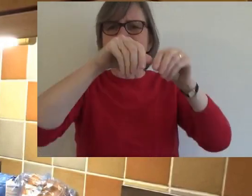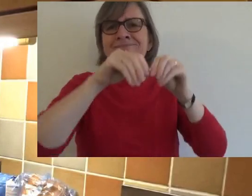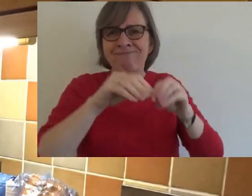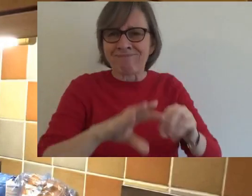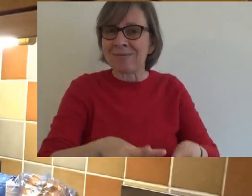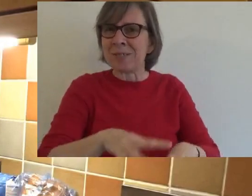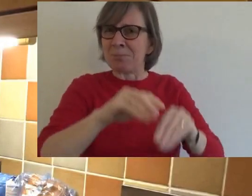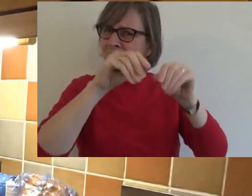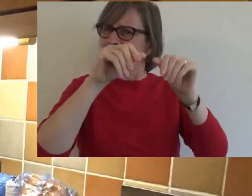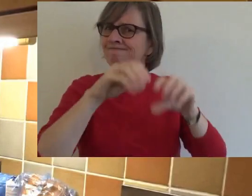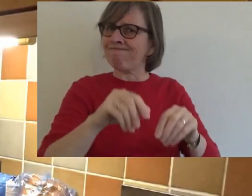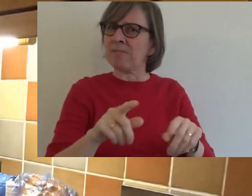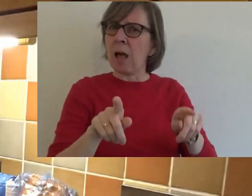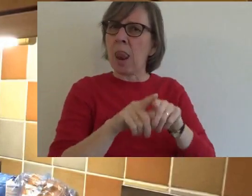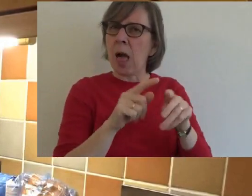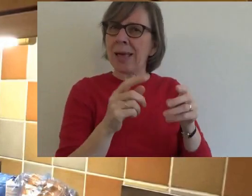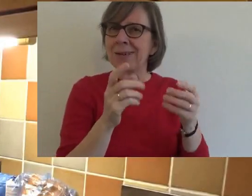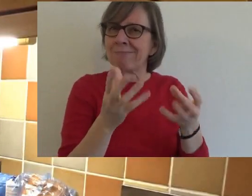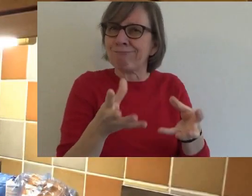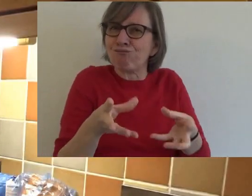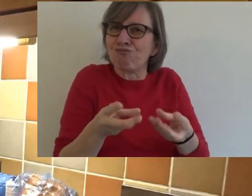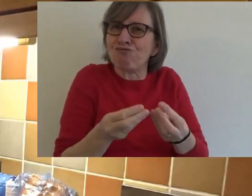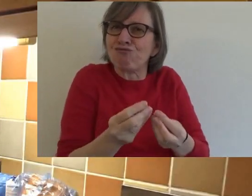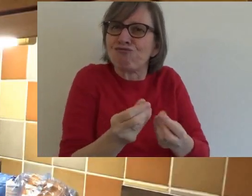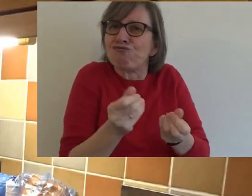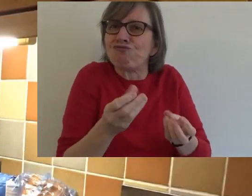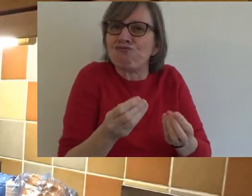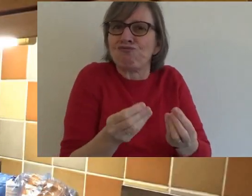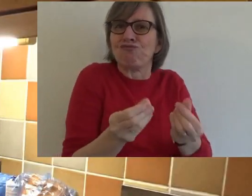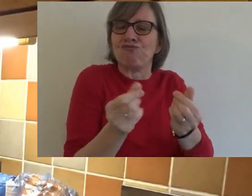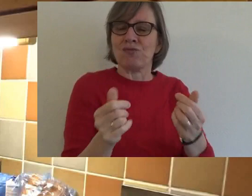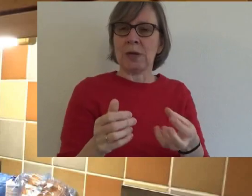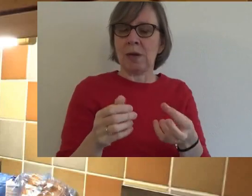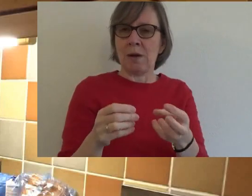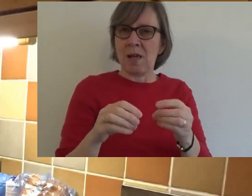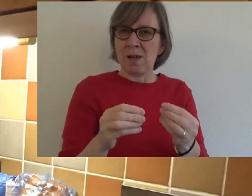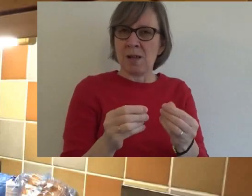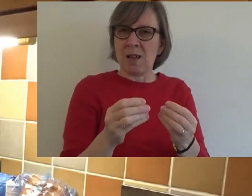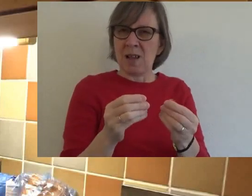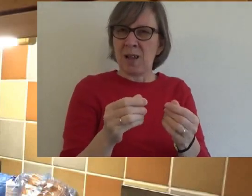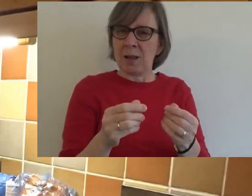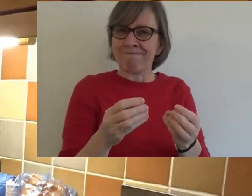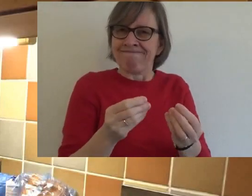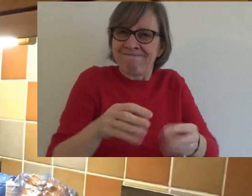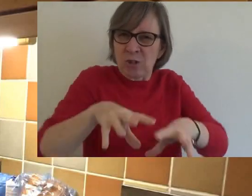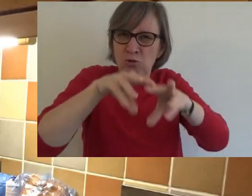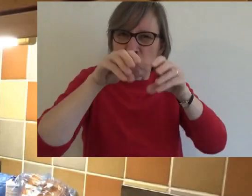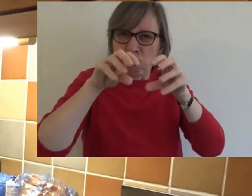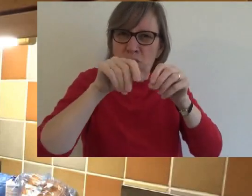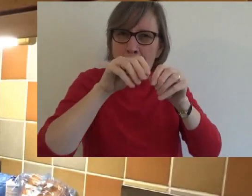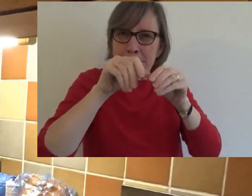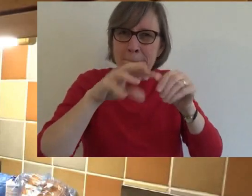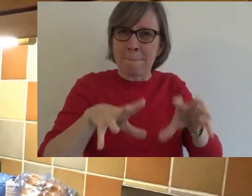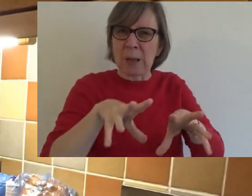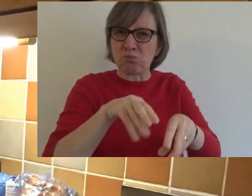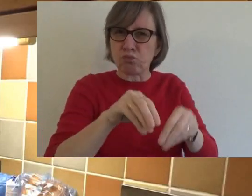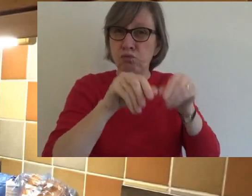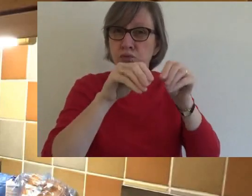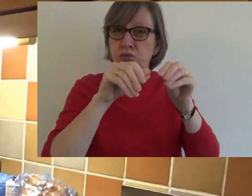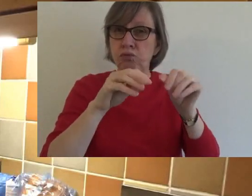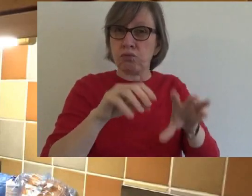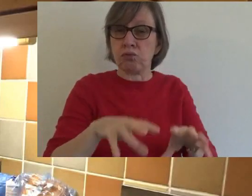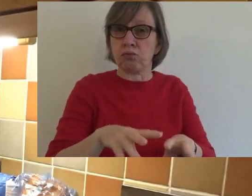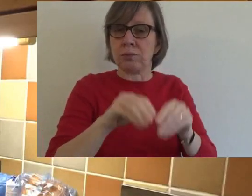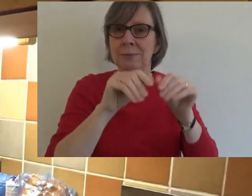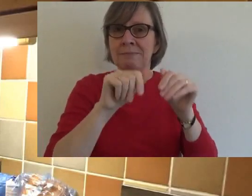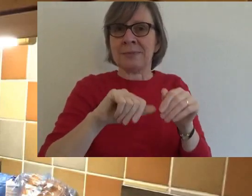Once we've managed to get all of the flour and butter or margarine into this kind of bread crummy mixture.